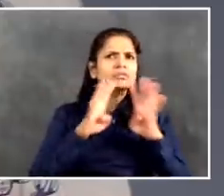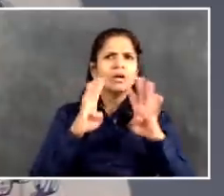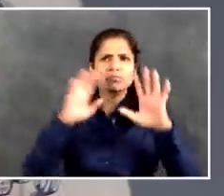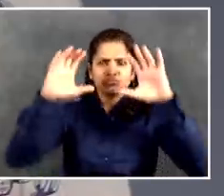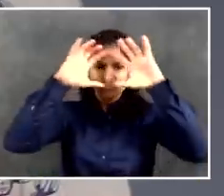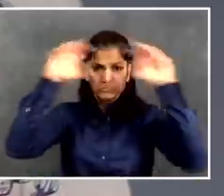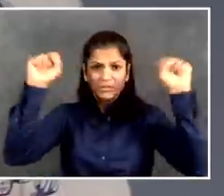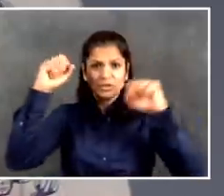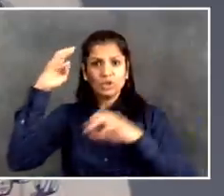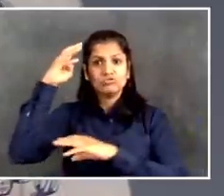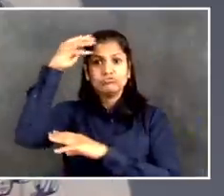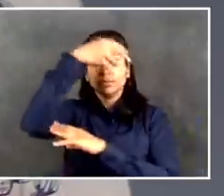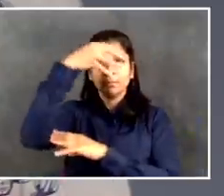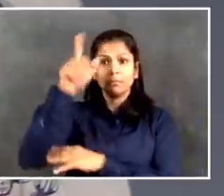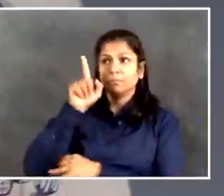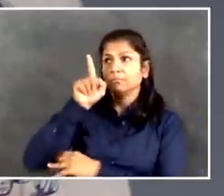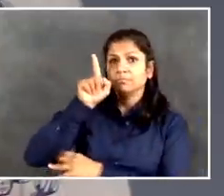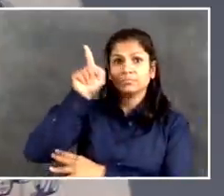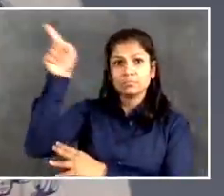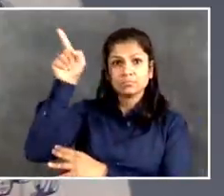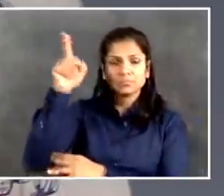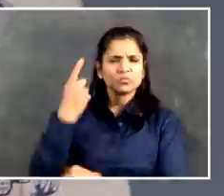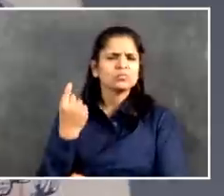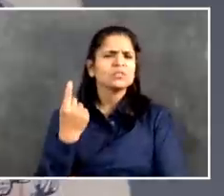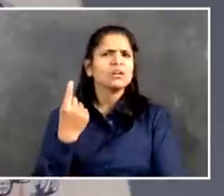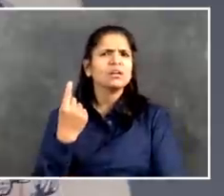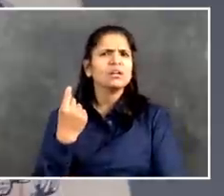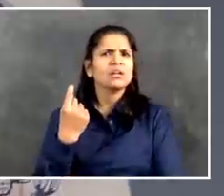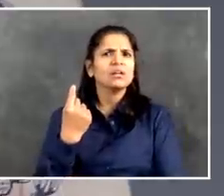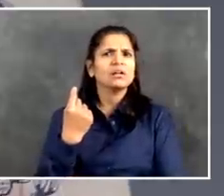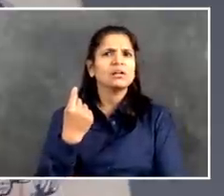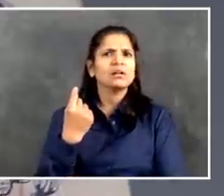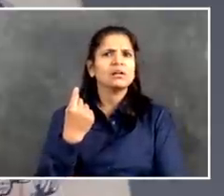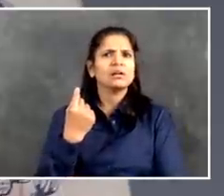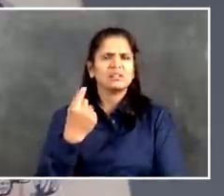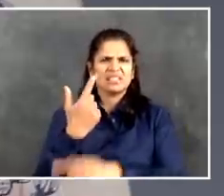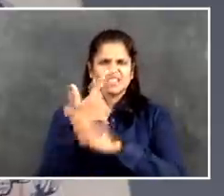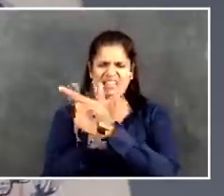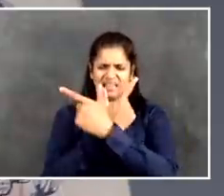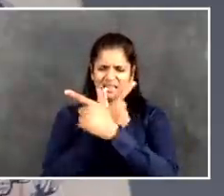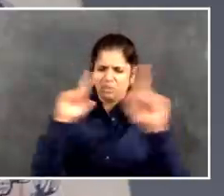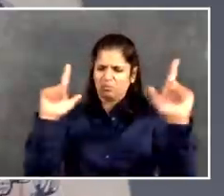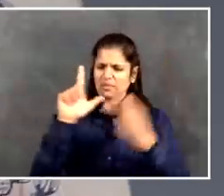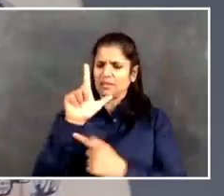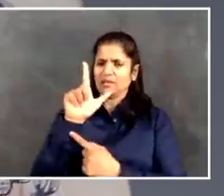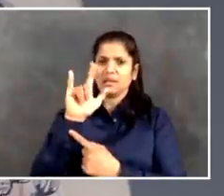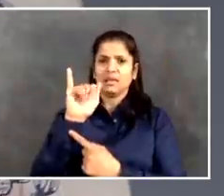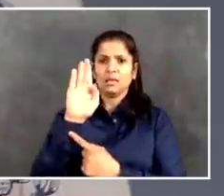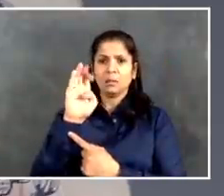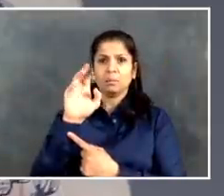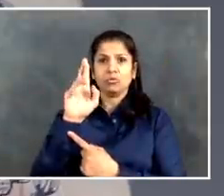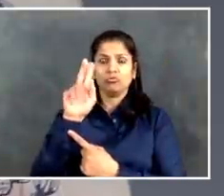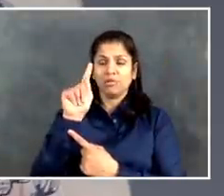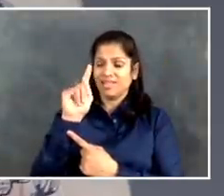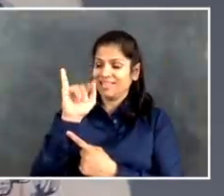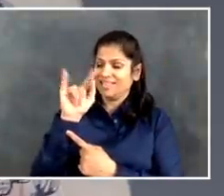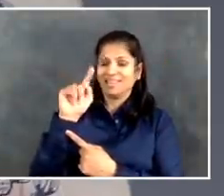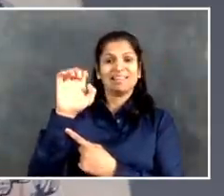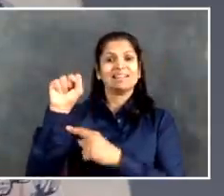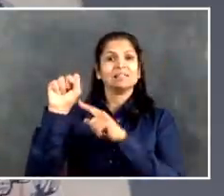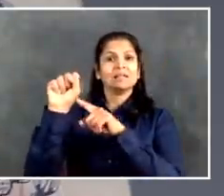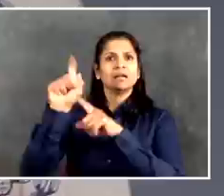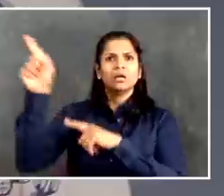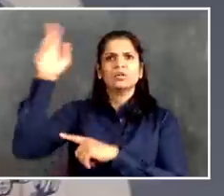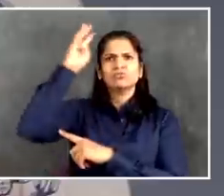of states being quote unquote liberated. He's been tweeting out, liberate Michigan, liberate Virginia. Well, you